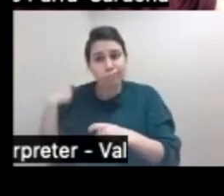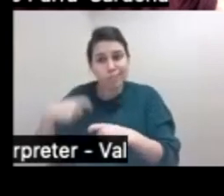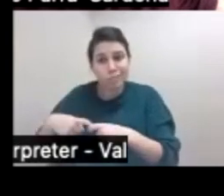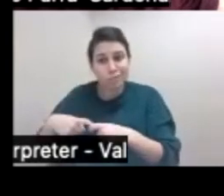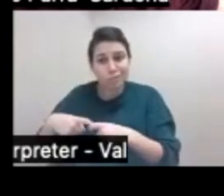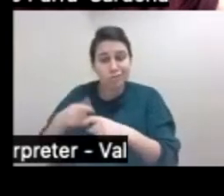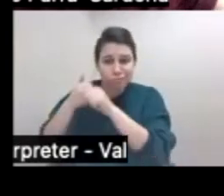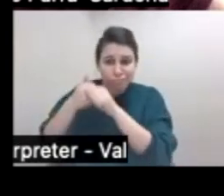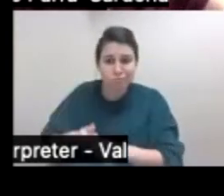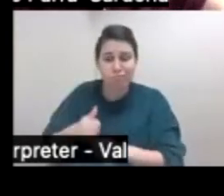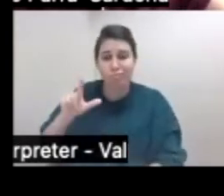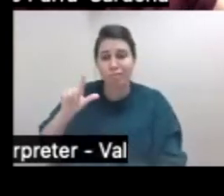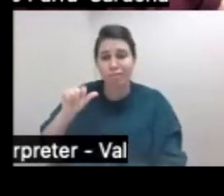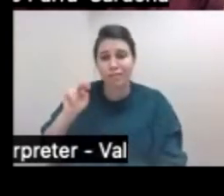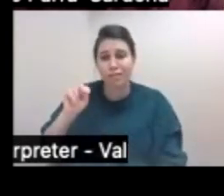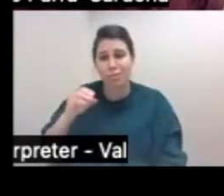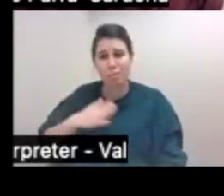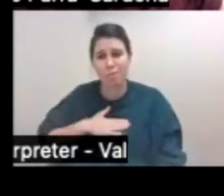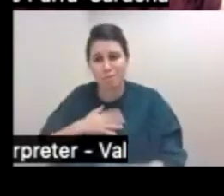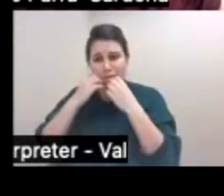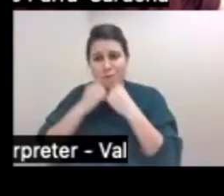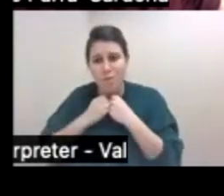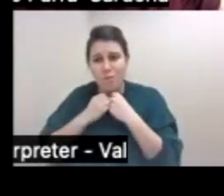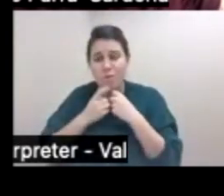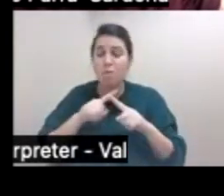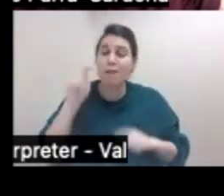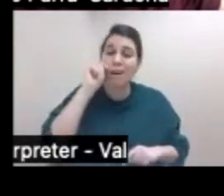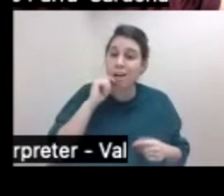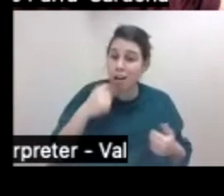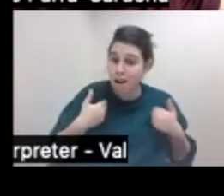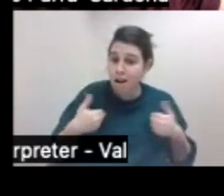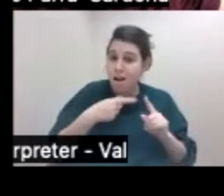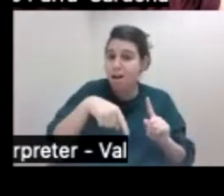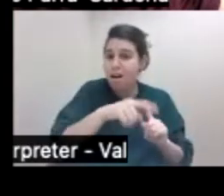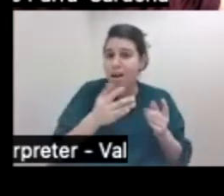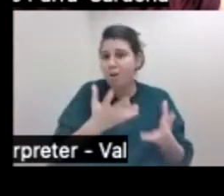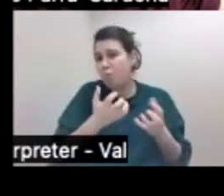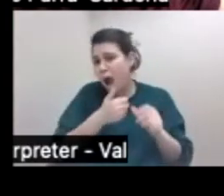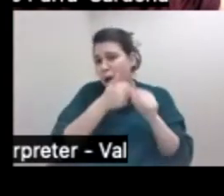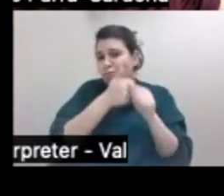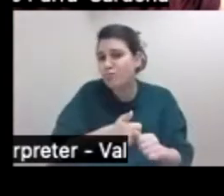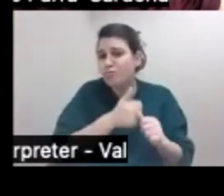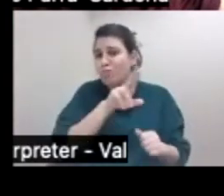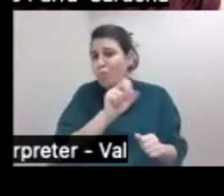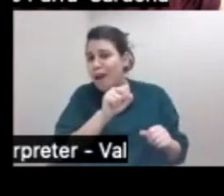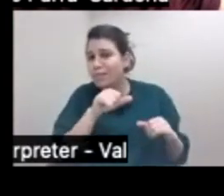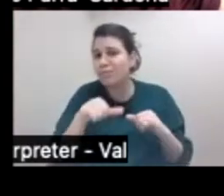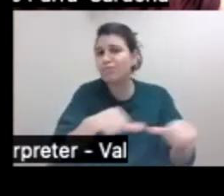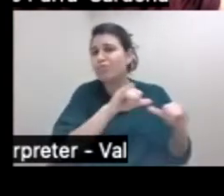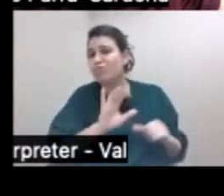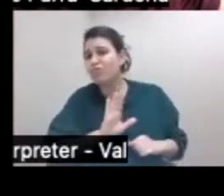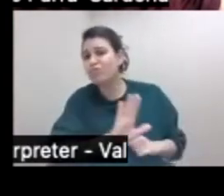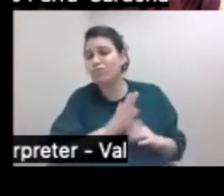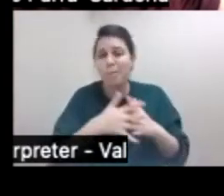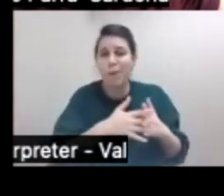their Latino values. And adolescents, they wanted to adhere more to the U.S. American values and